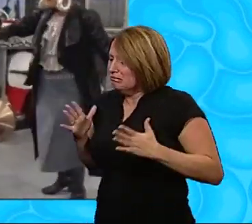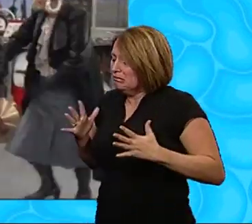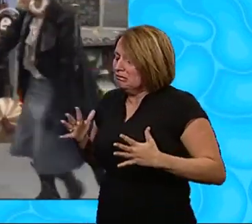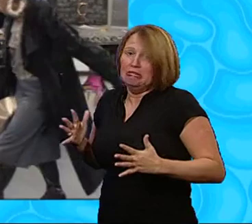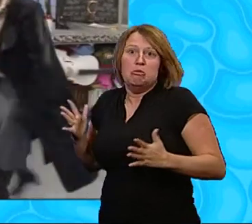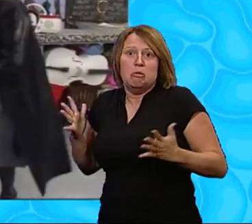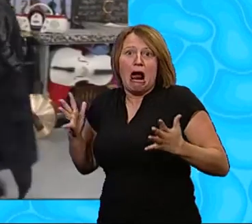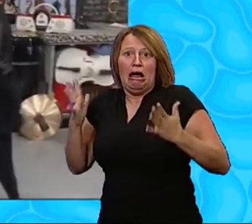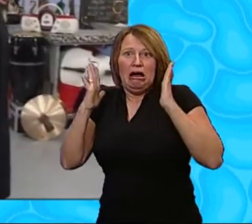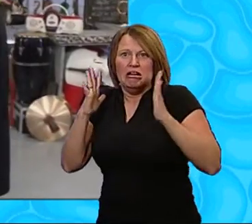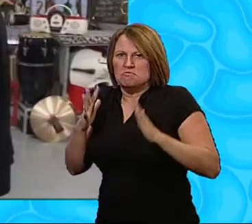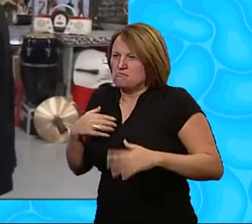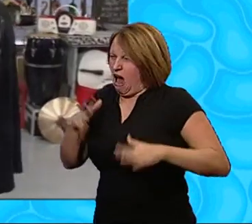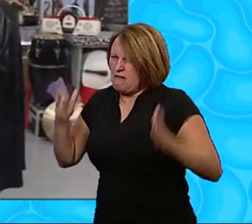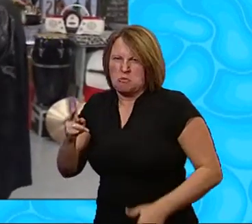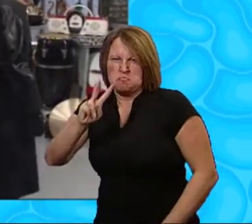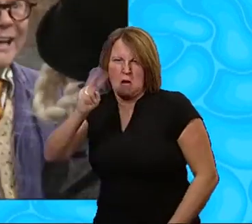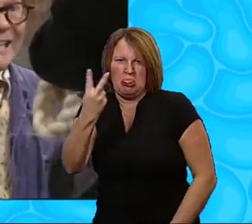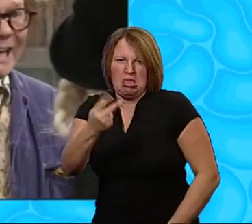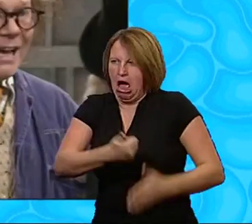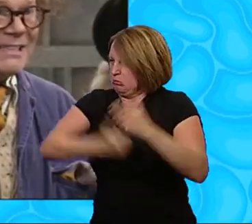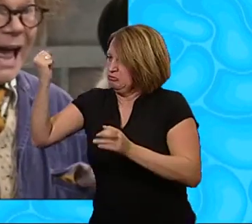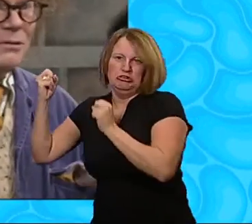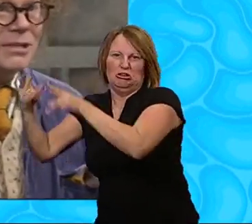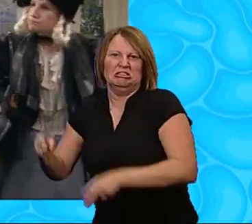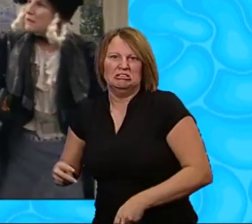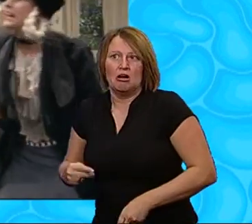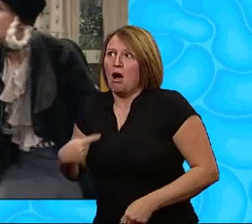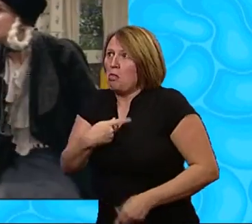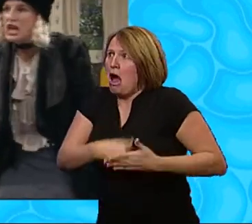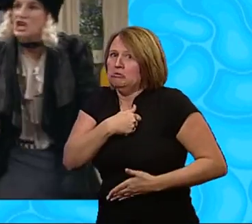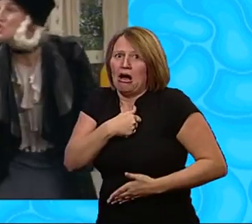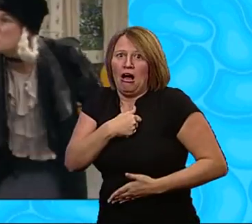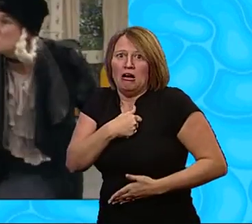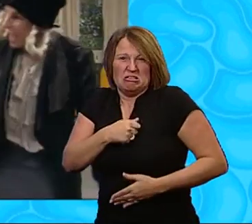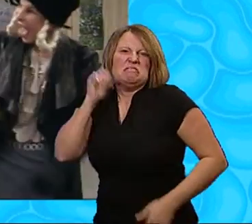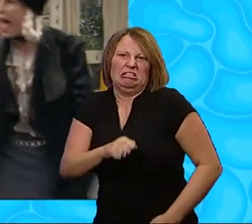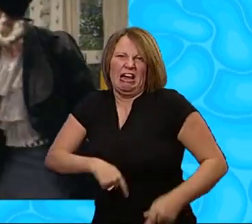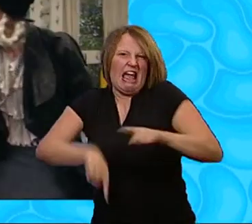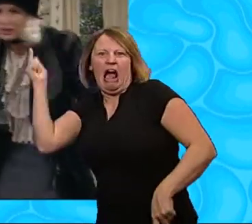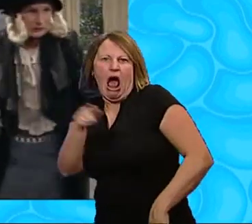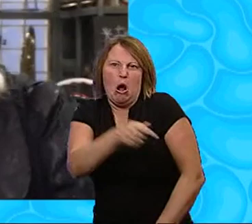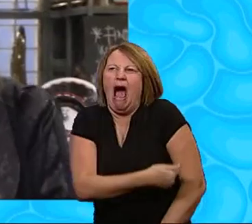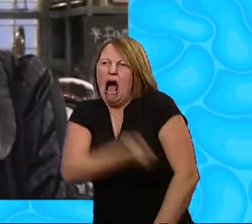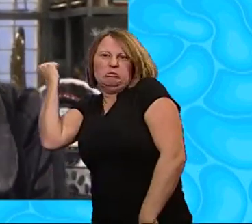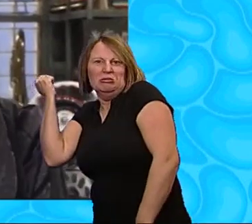Well then, I'll just have to kick you out onto the street Kick us out? Yep Kick You Out